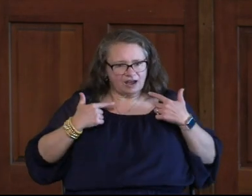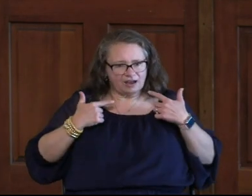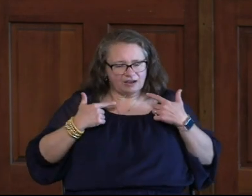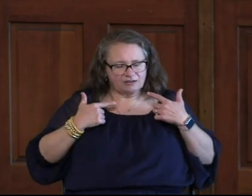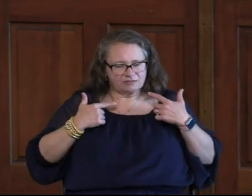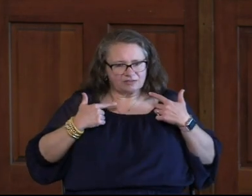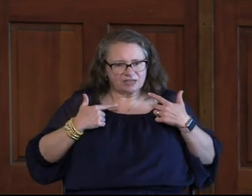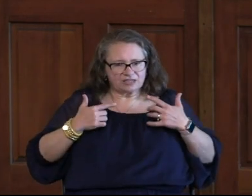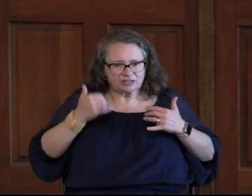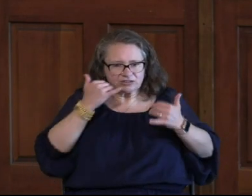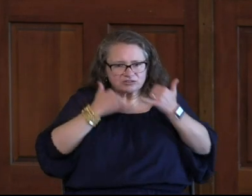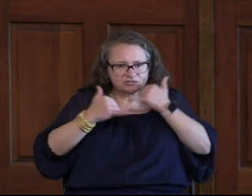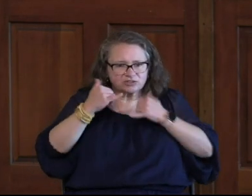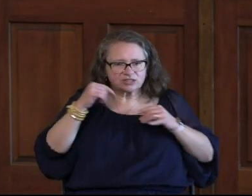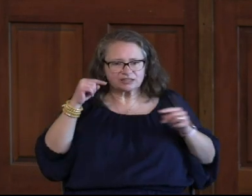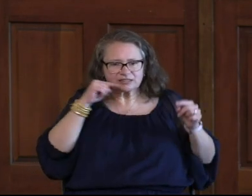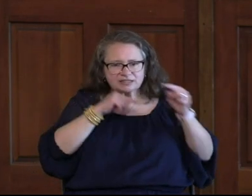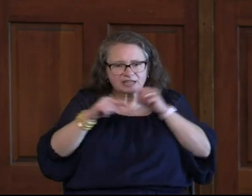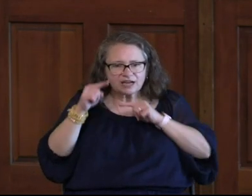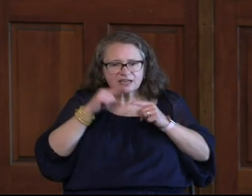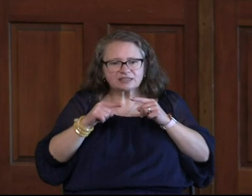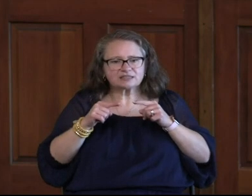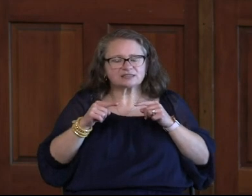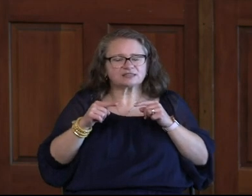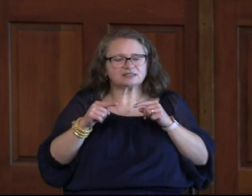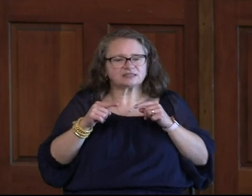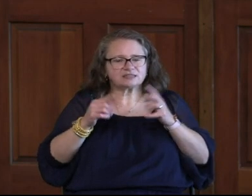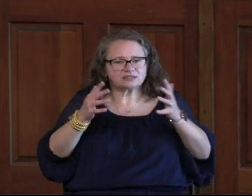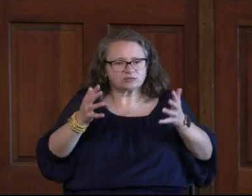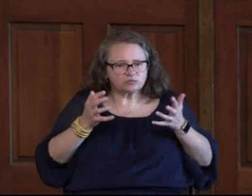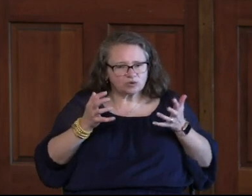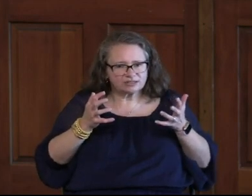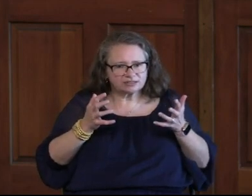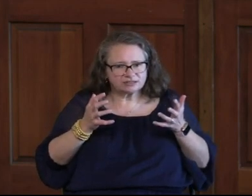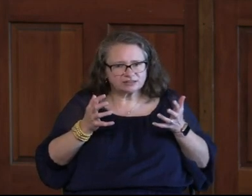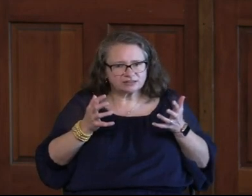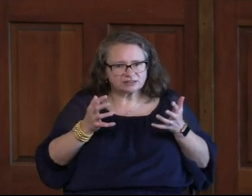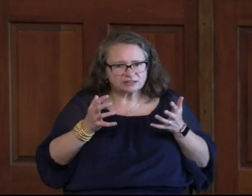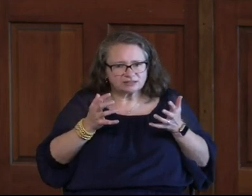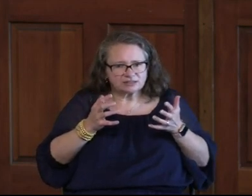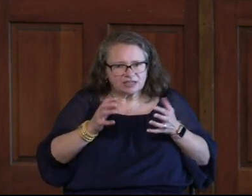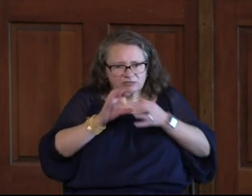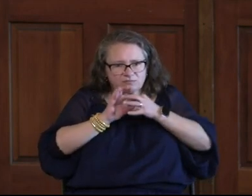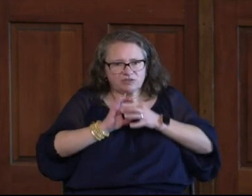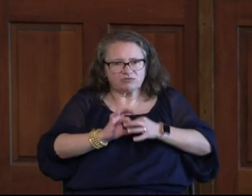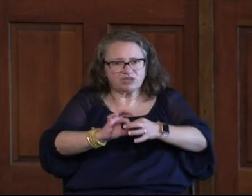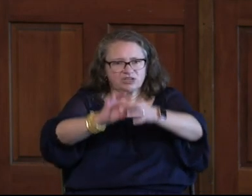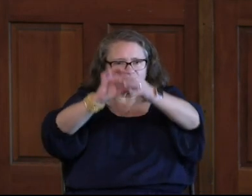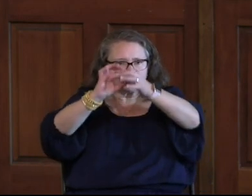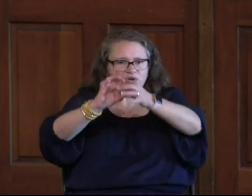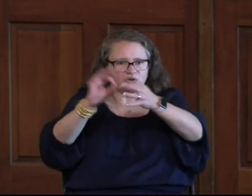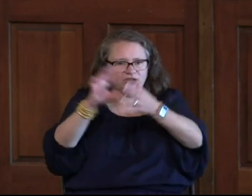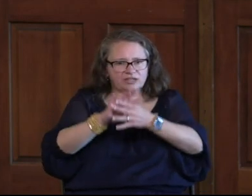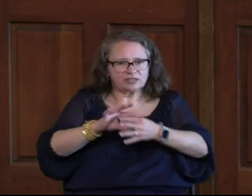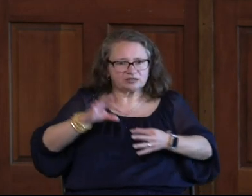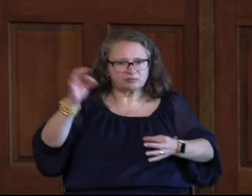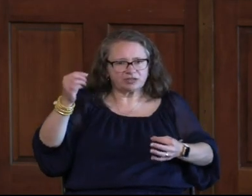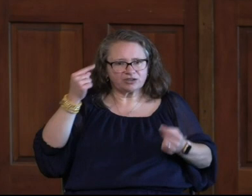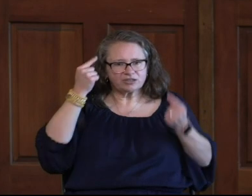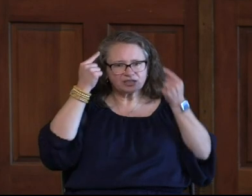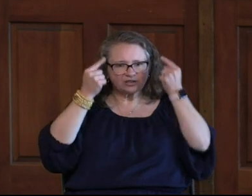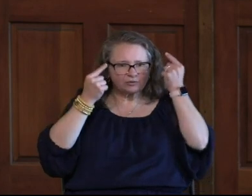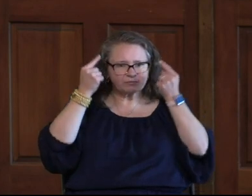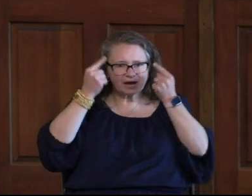Is Corrupt Through Deceitful Lying Desires And To Be Renewed In The Spirit Of Your